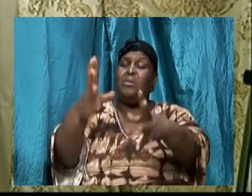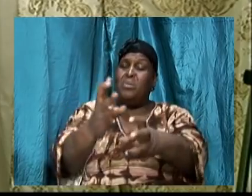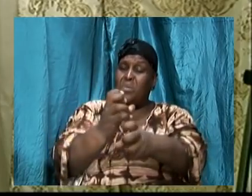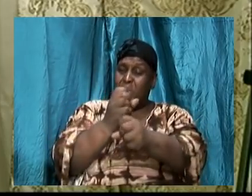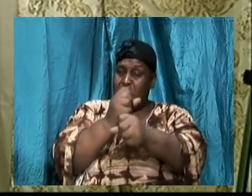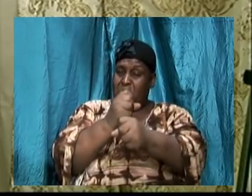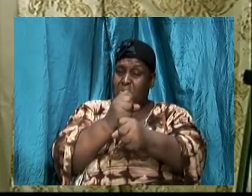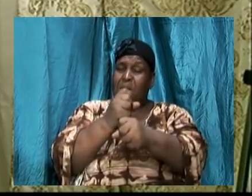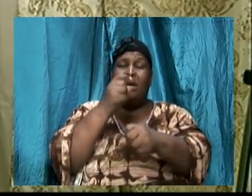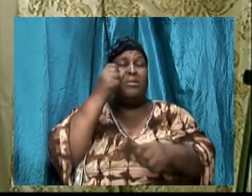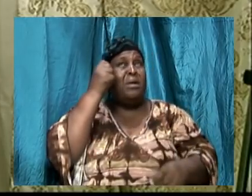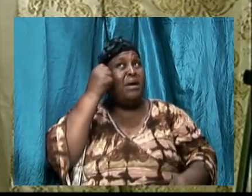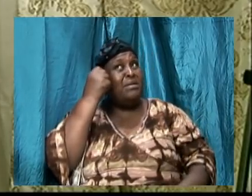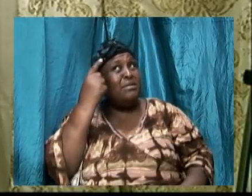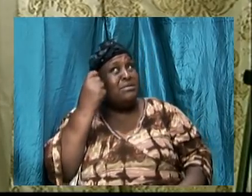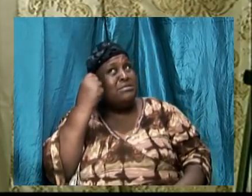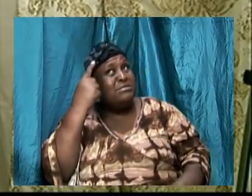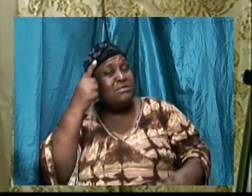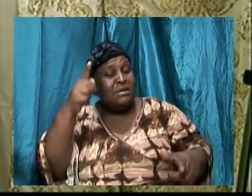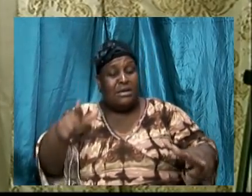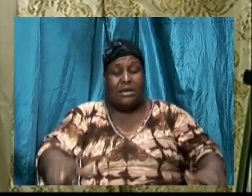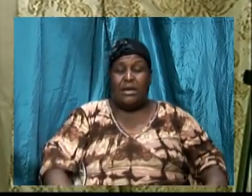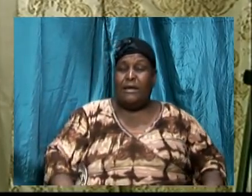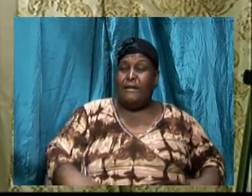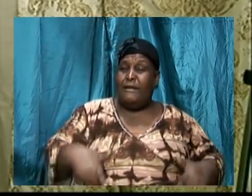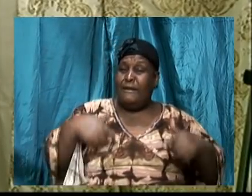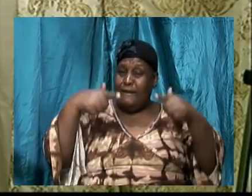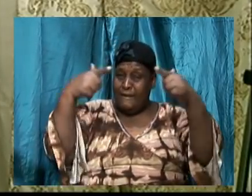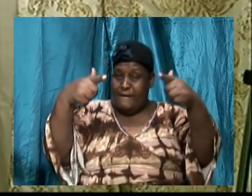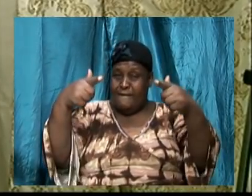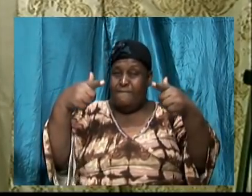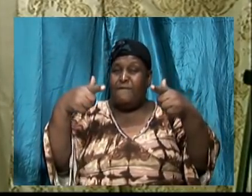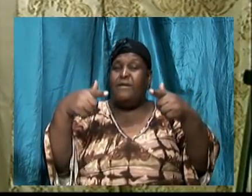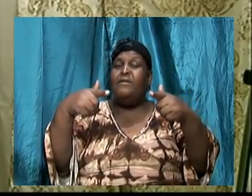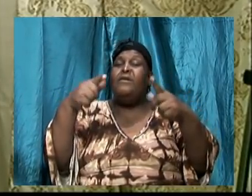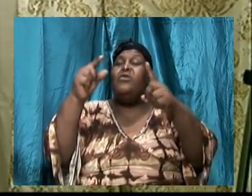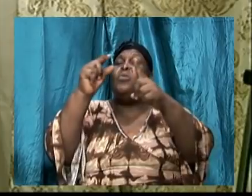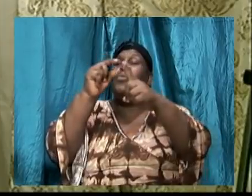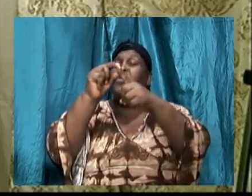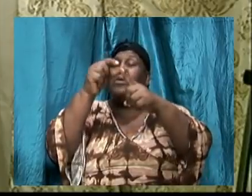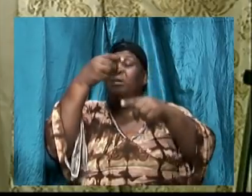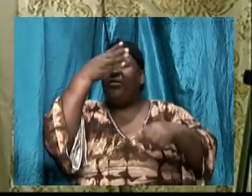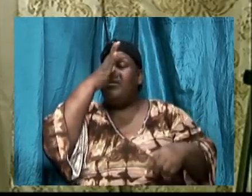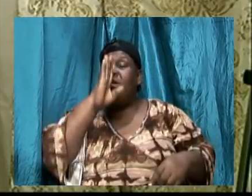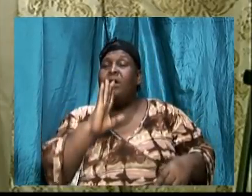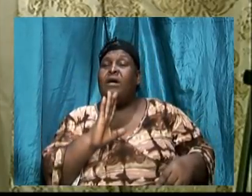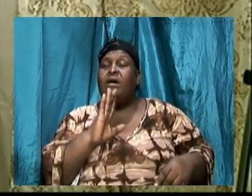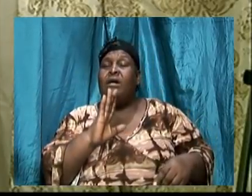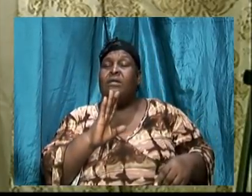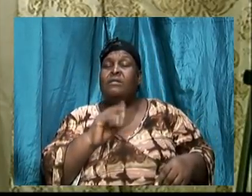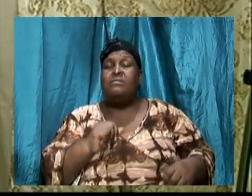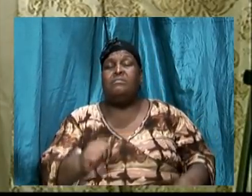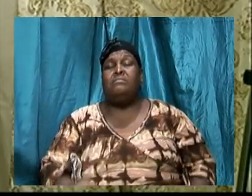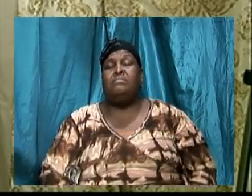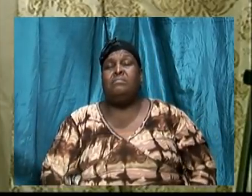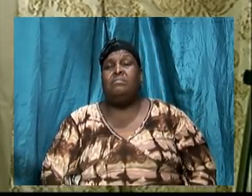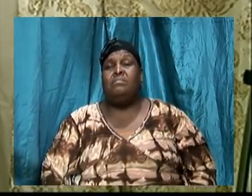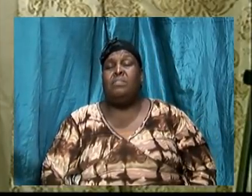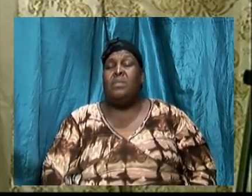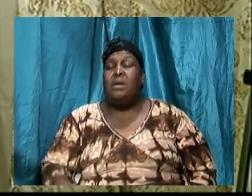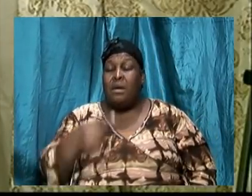to and understanding and living in the word of God because God treasures